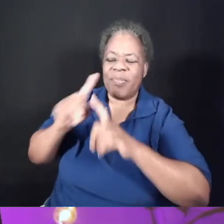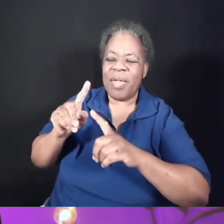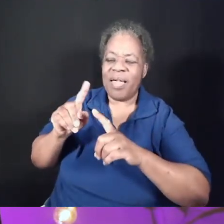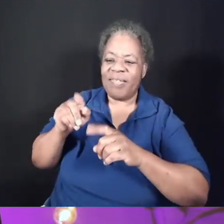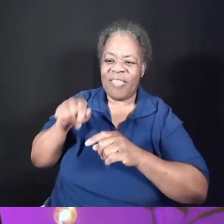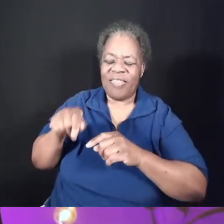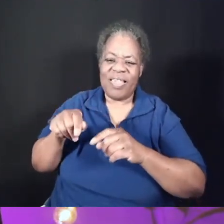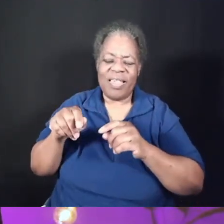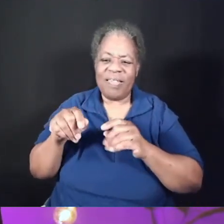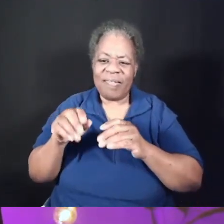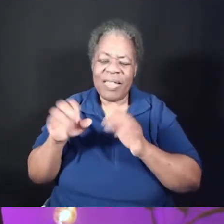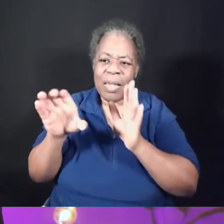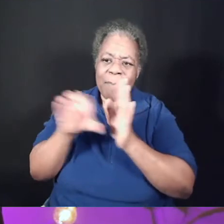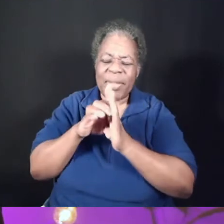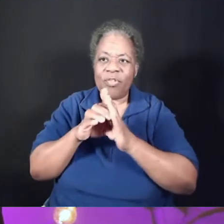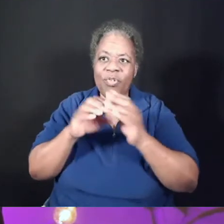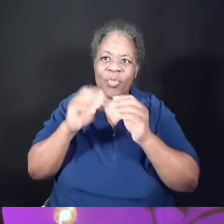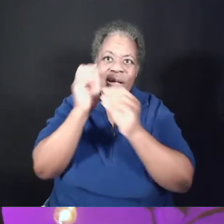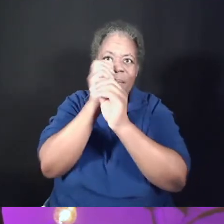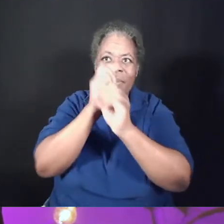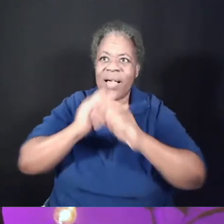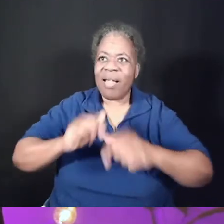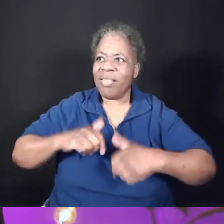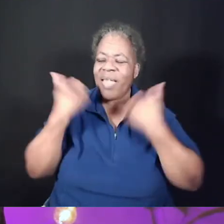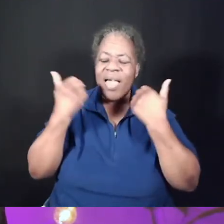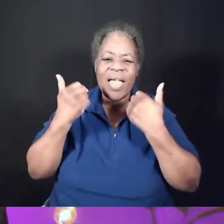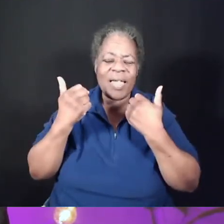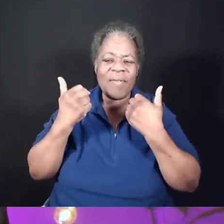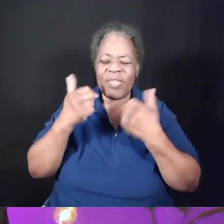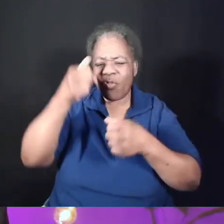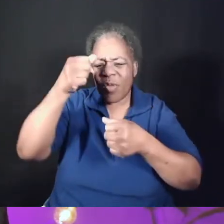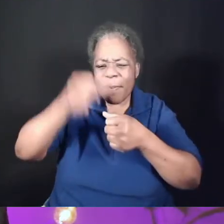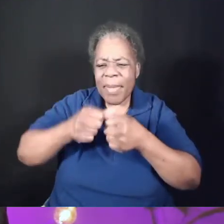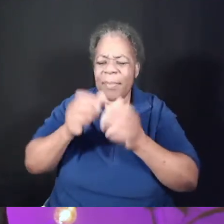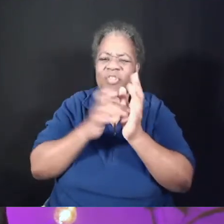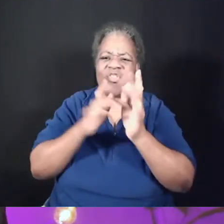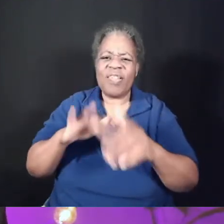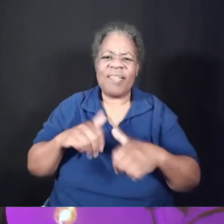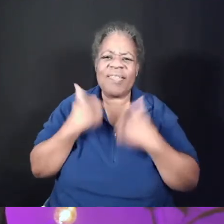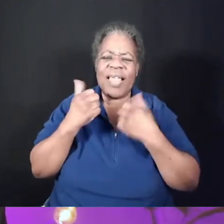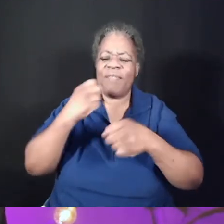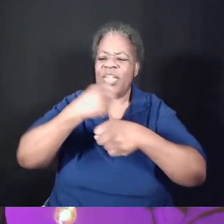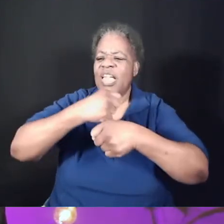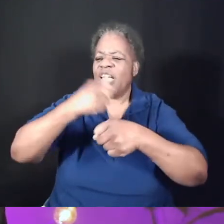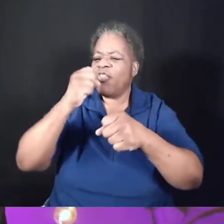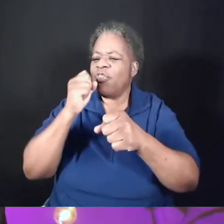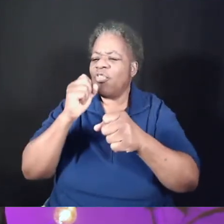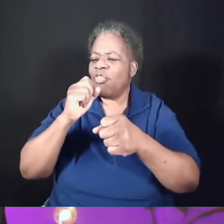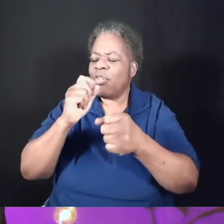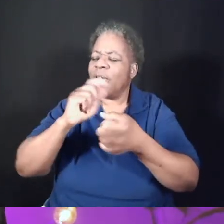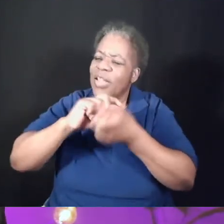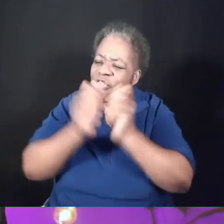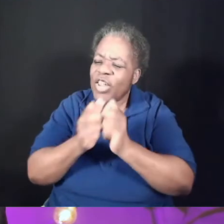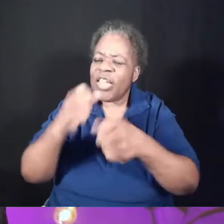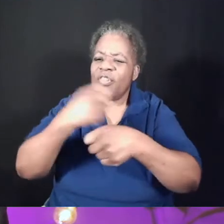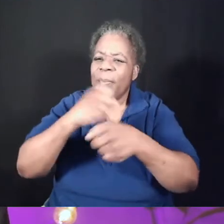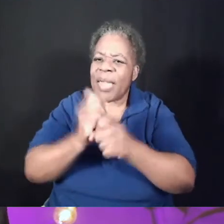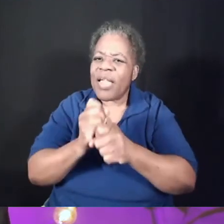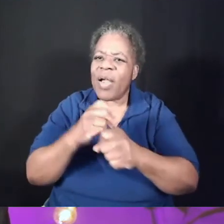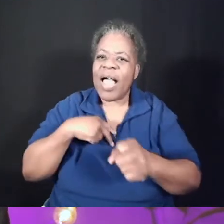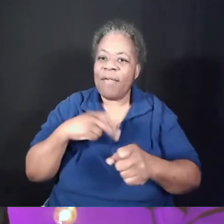remember the message of Jesus Christ, Changemaker. We actually have two versions, one for kids and another for students and adults.